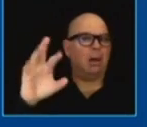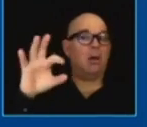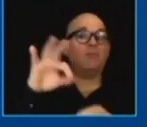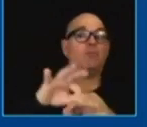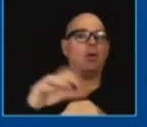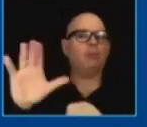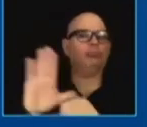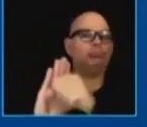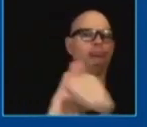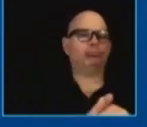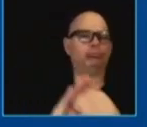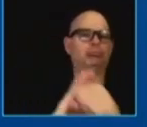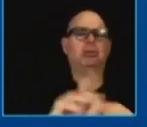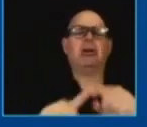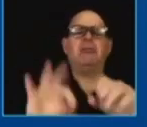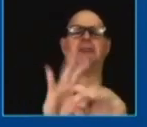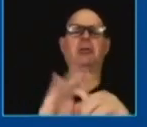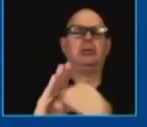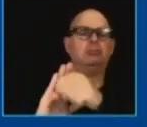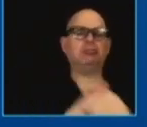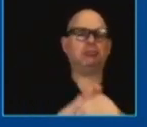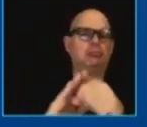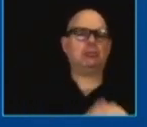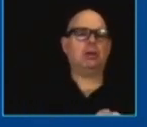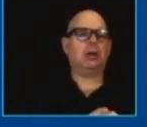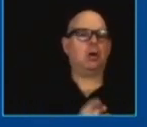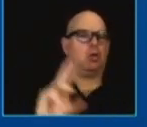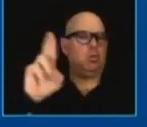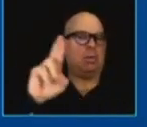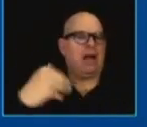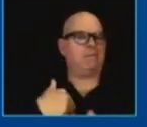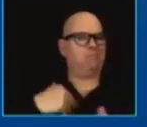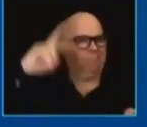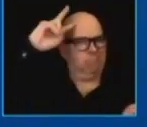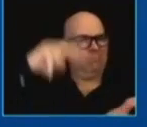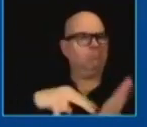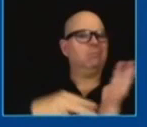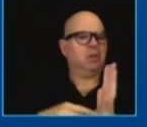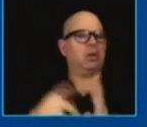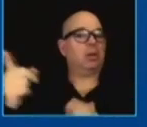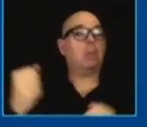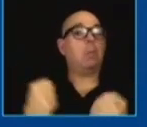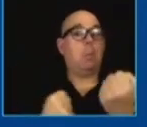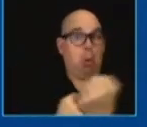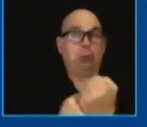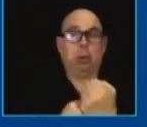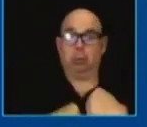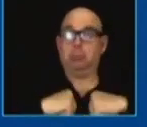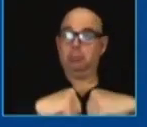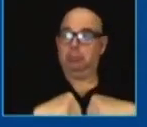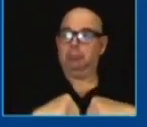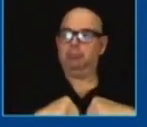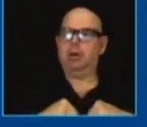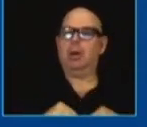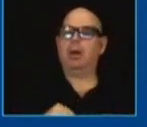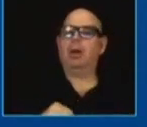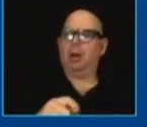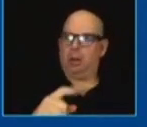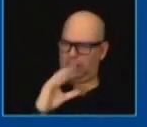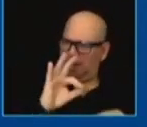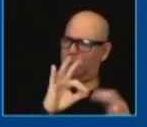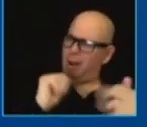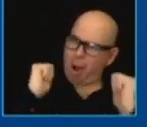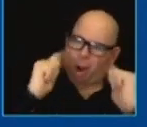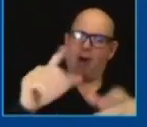subversion that's what they're doing now we're going to stand up and protect the right to vote and have that vote counted that's what the republicans are trying to take away